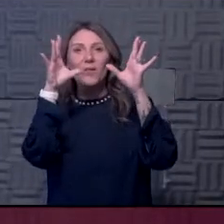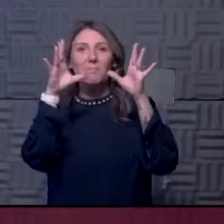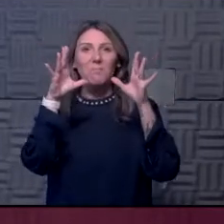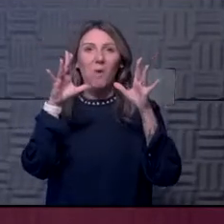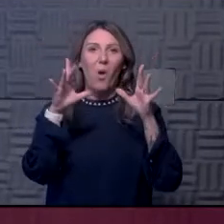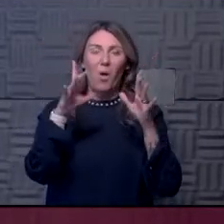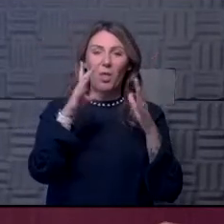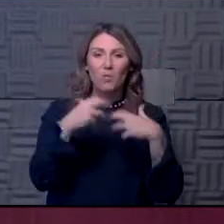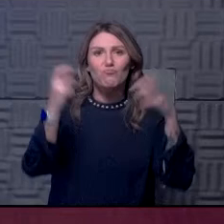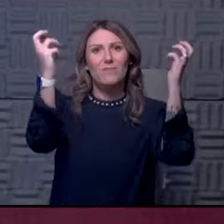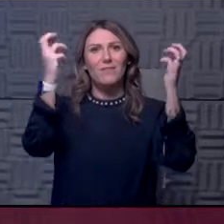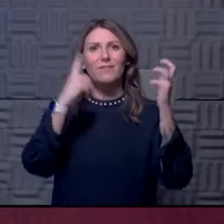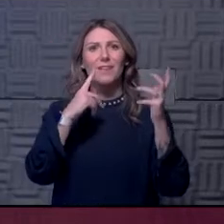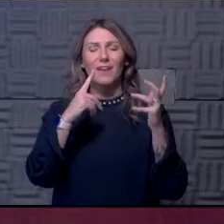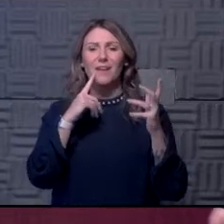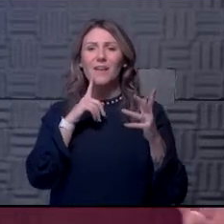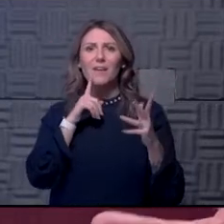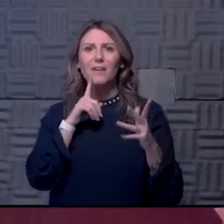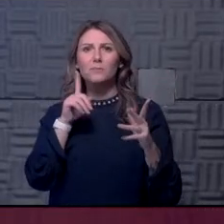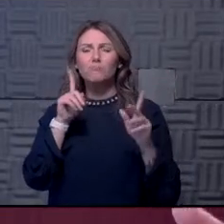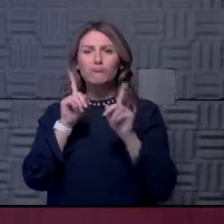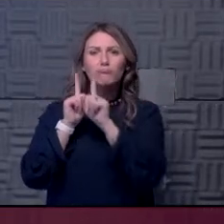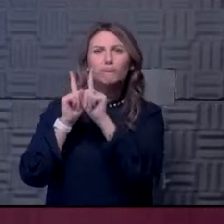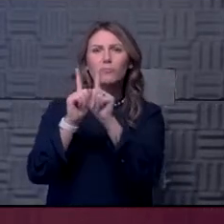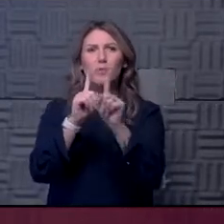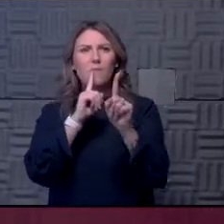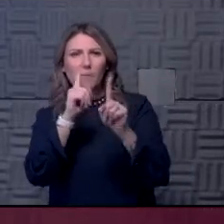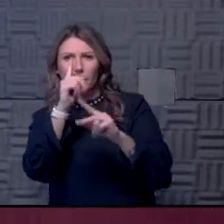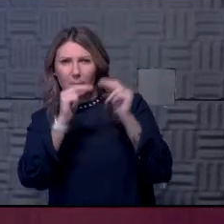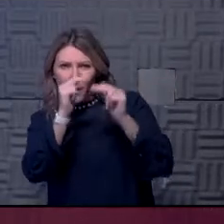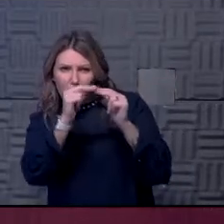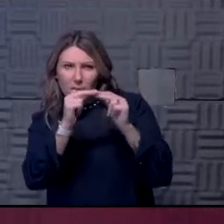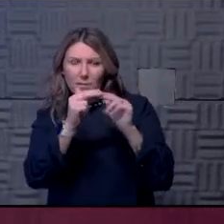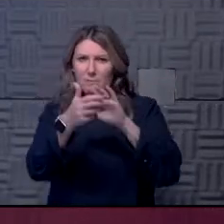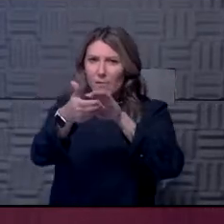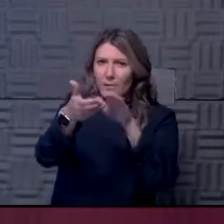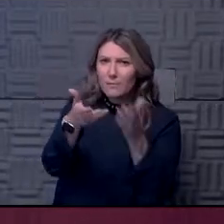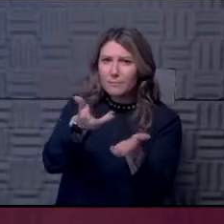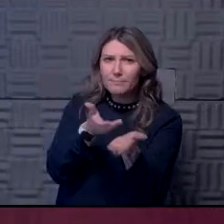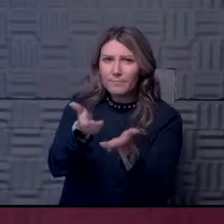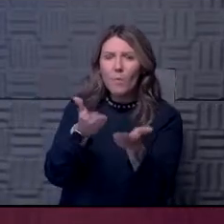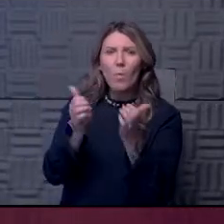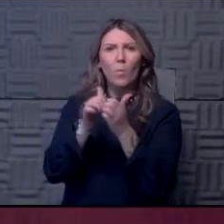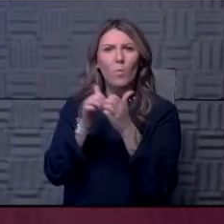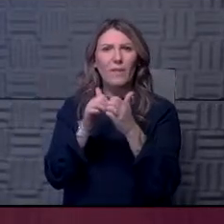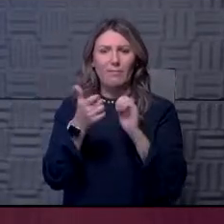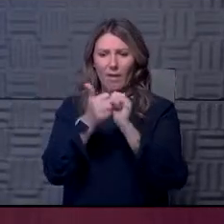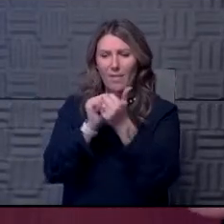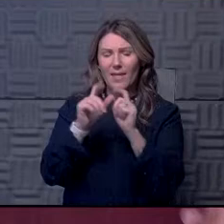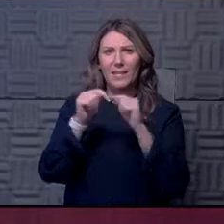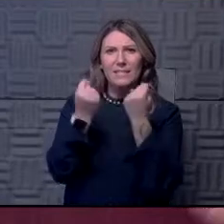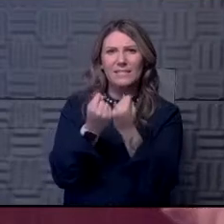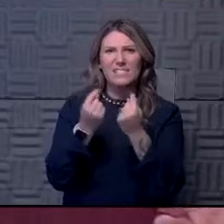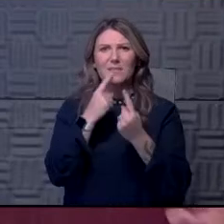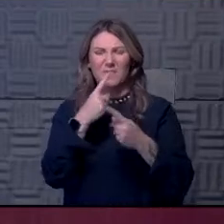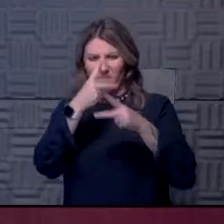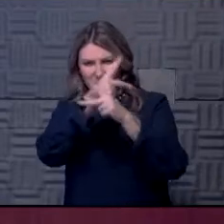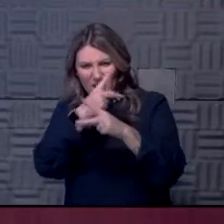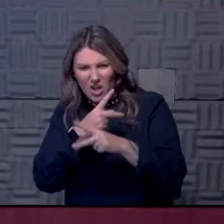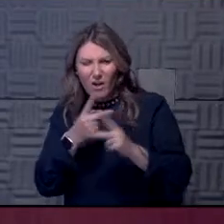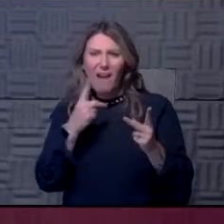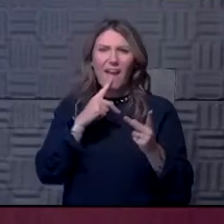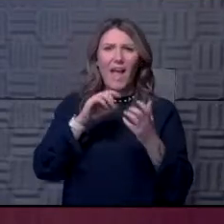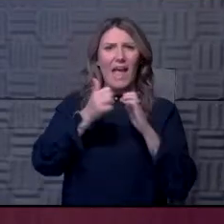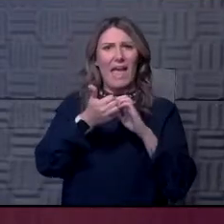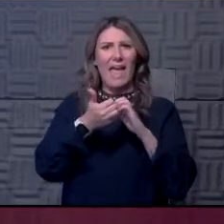by walking those facilities, working with our teams, our athletics, uh, team, as well as our facilities folks, and walk and map it out and figure out how